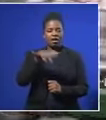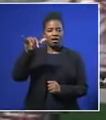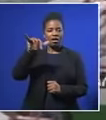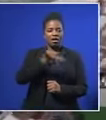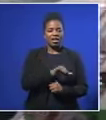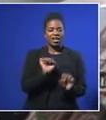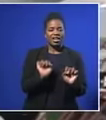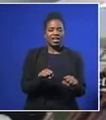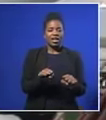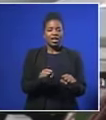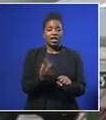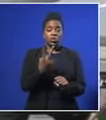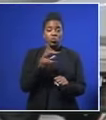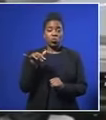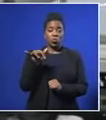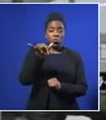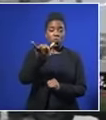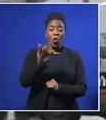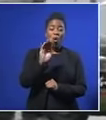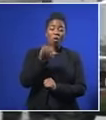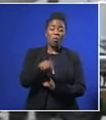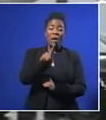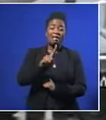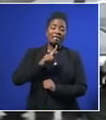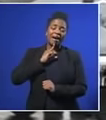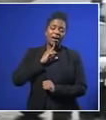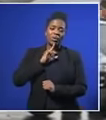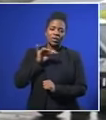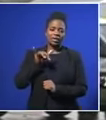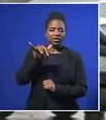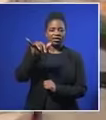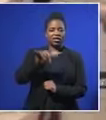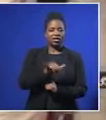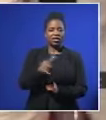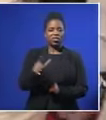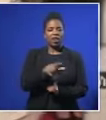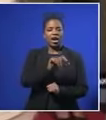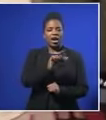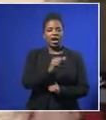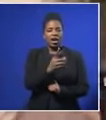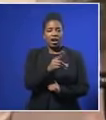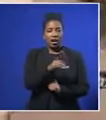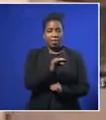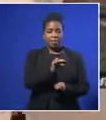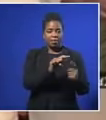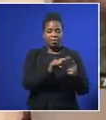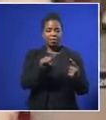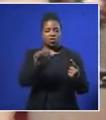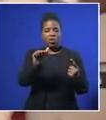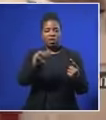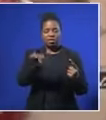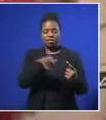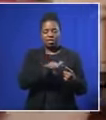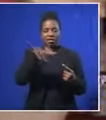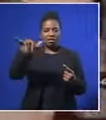Eritrea. Two planes carrying more than 1,000 passengers have made the journey from Addis Ababa to Asmara. The neighboring countries